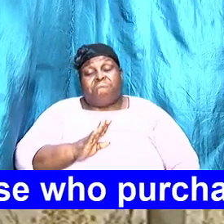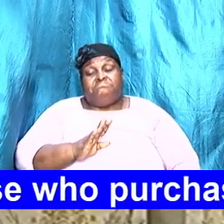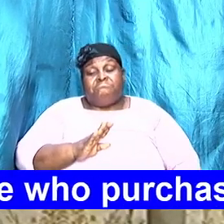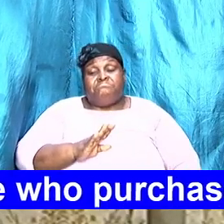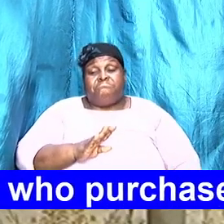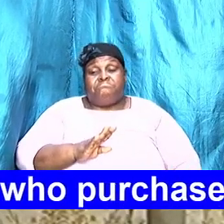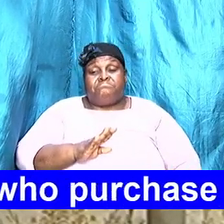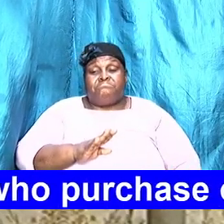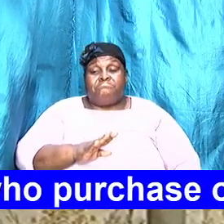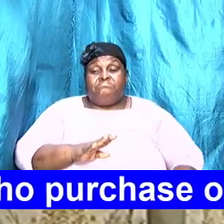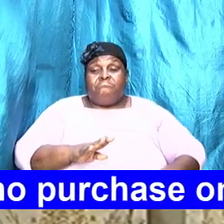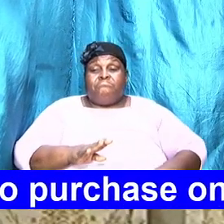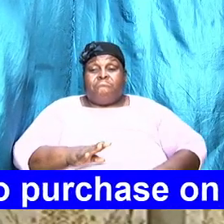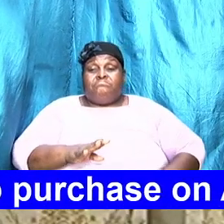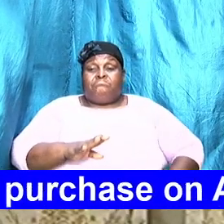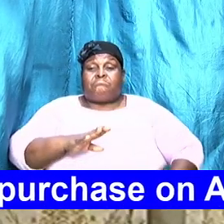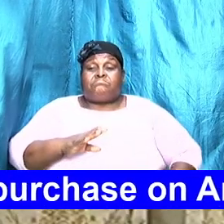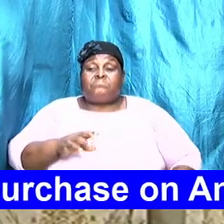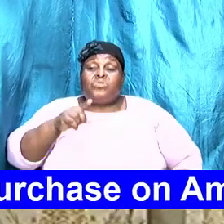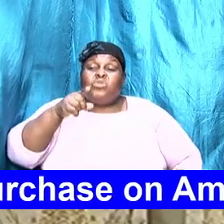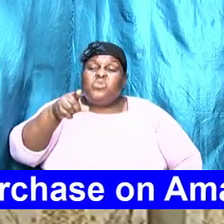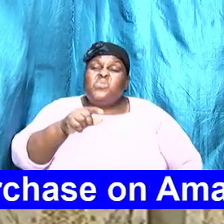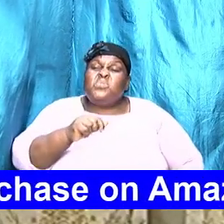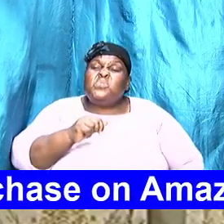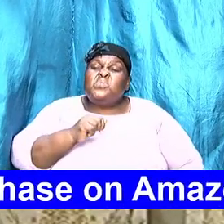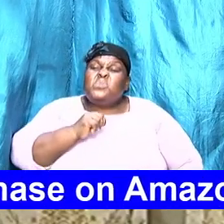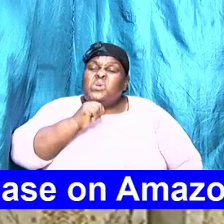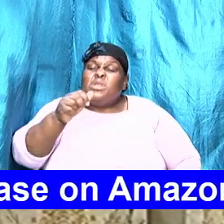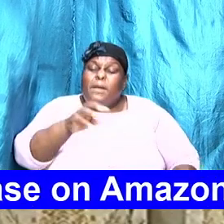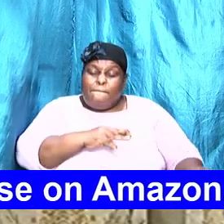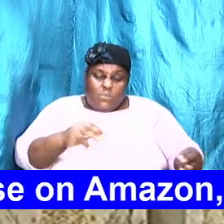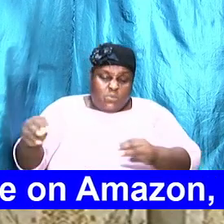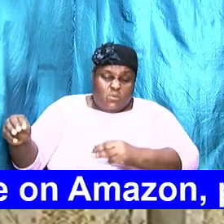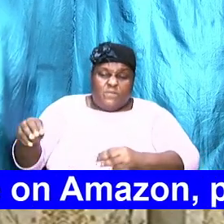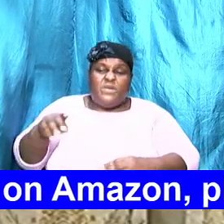You are unmovable and you are unchanging.